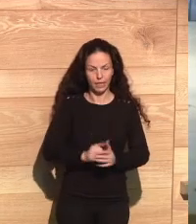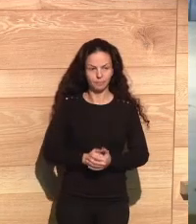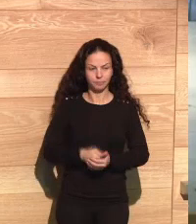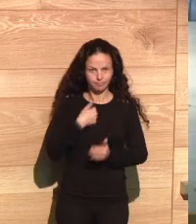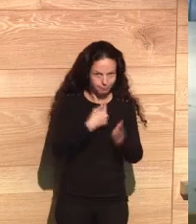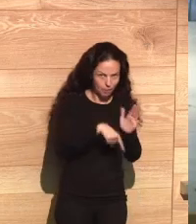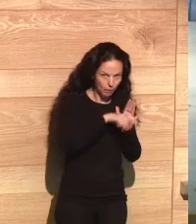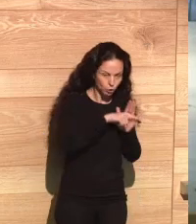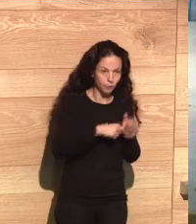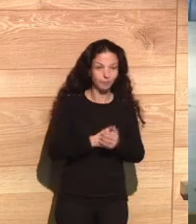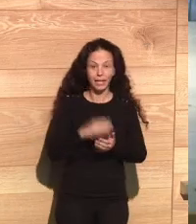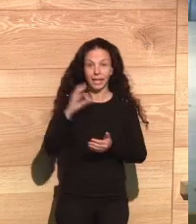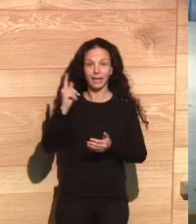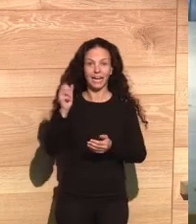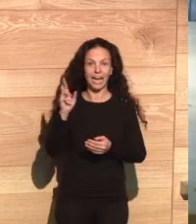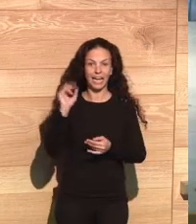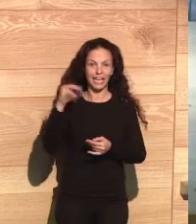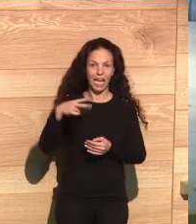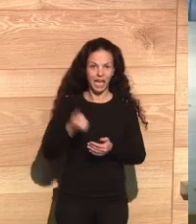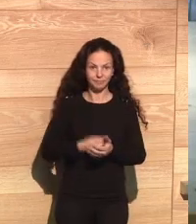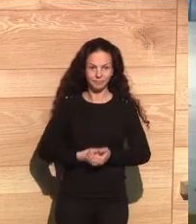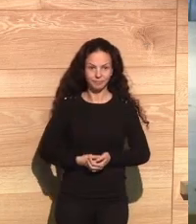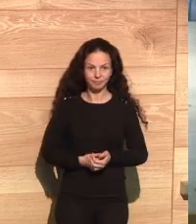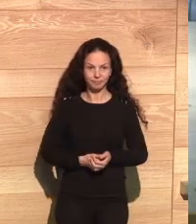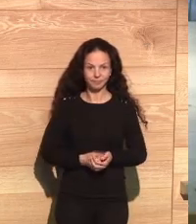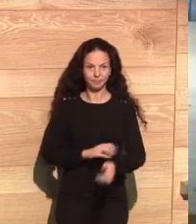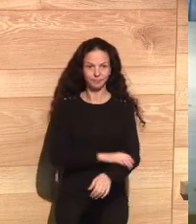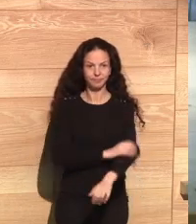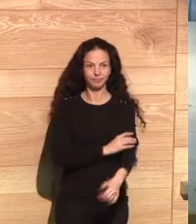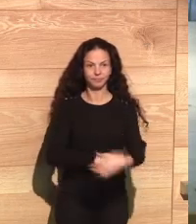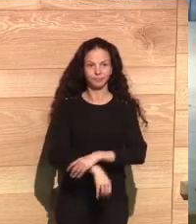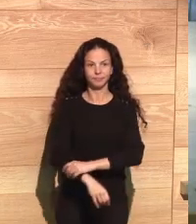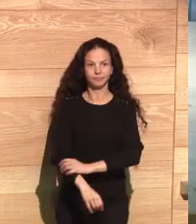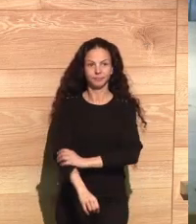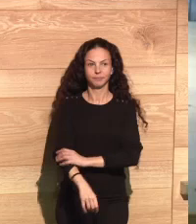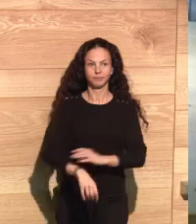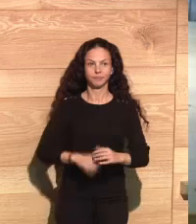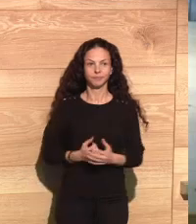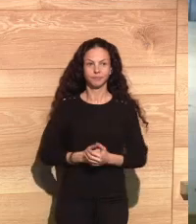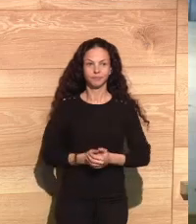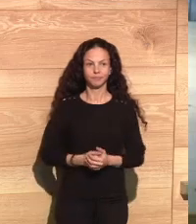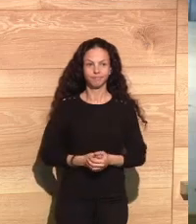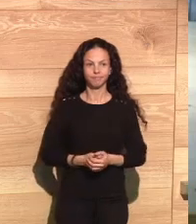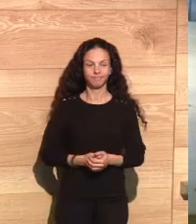is hacked. This is obviously very important. And Karina, what would you say? Sorry, I'm finishing.